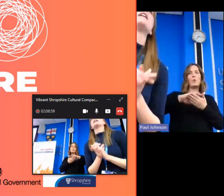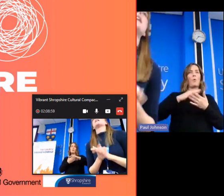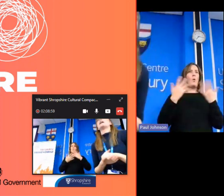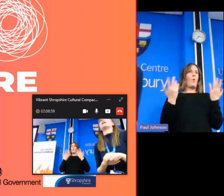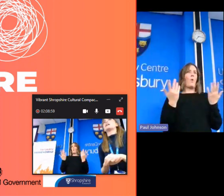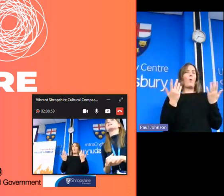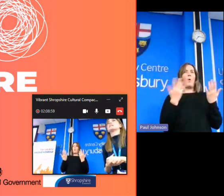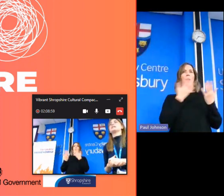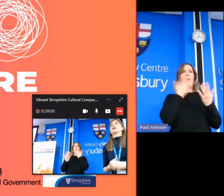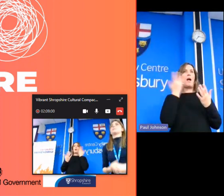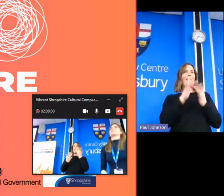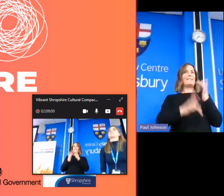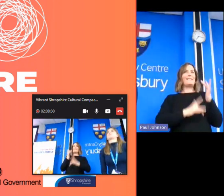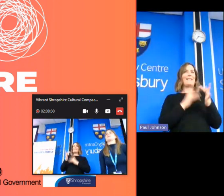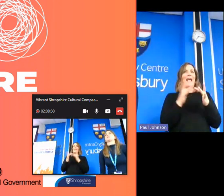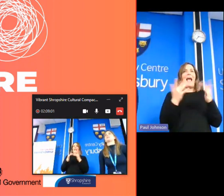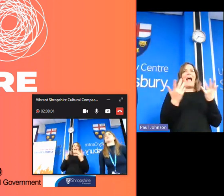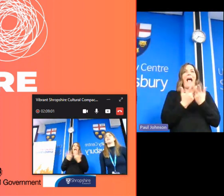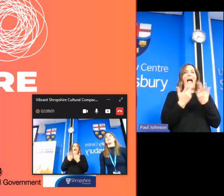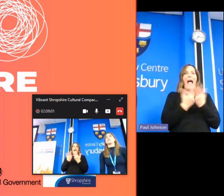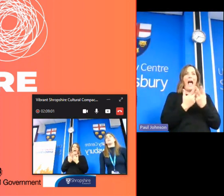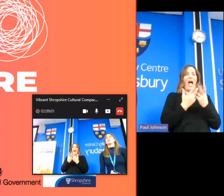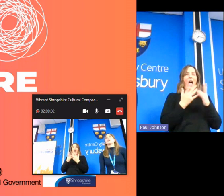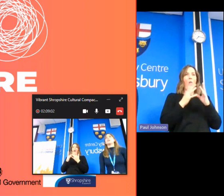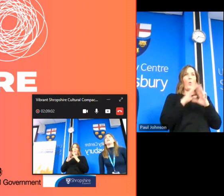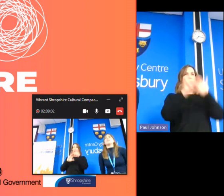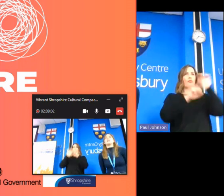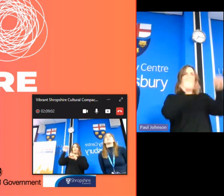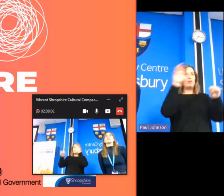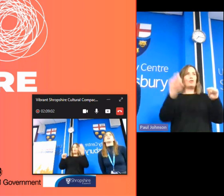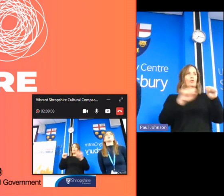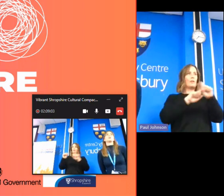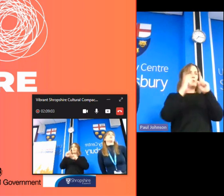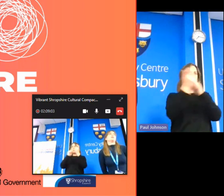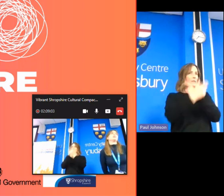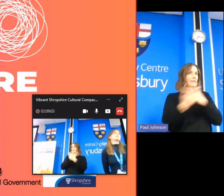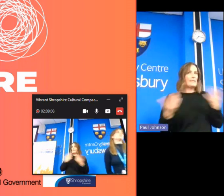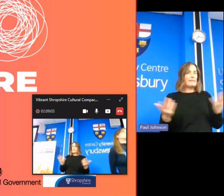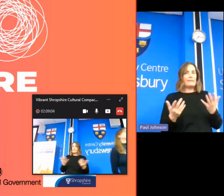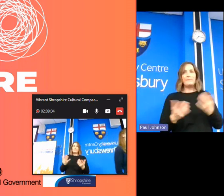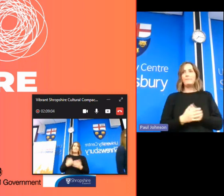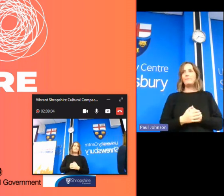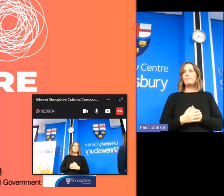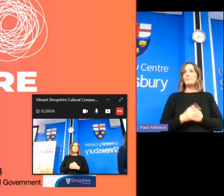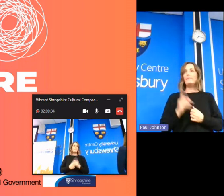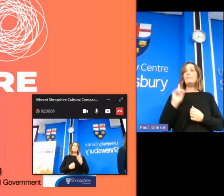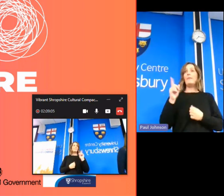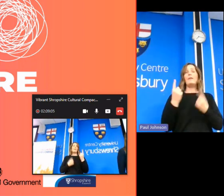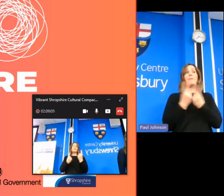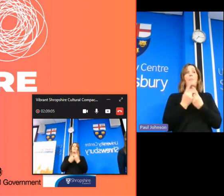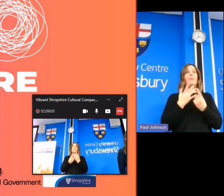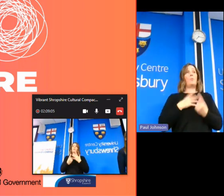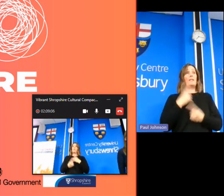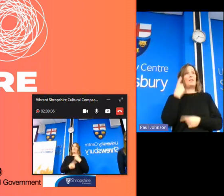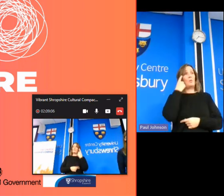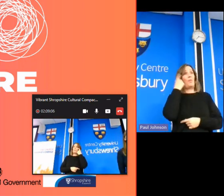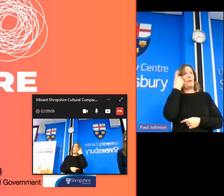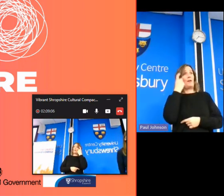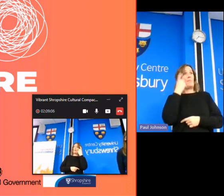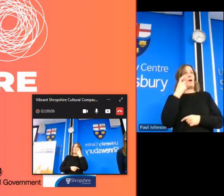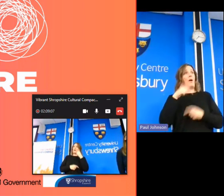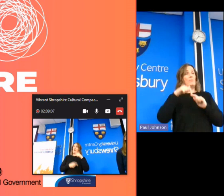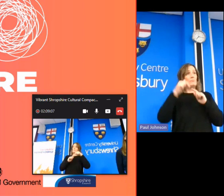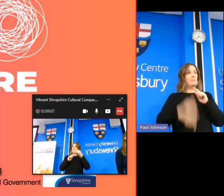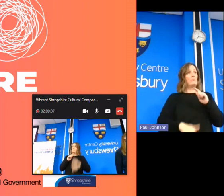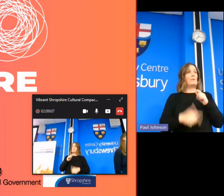that's a really good question and it's something you really need to consider further